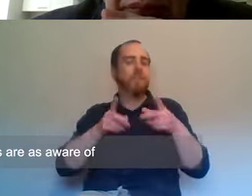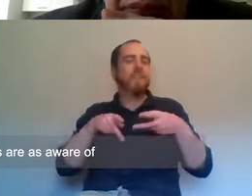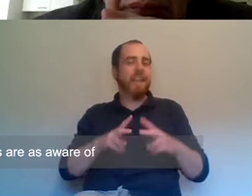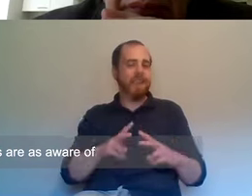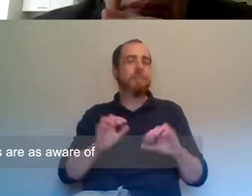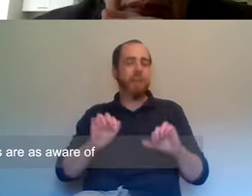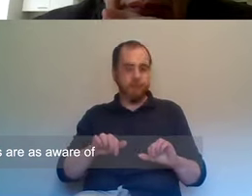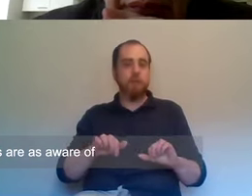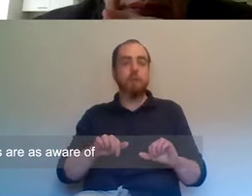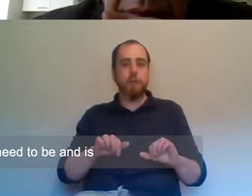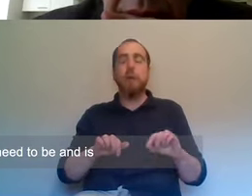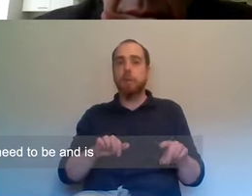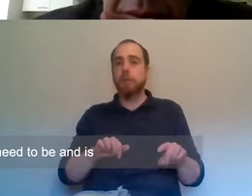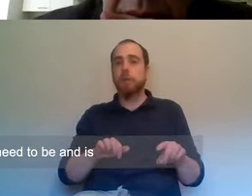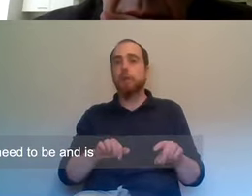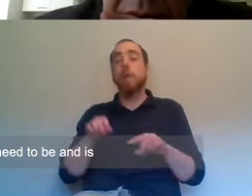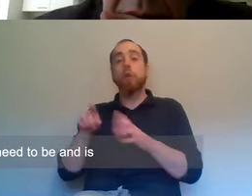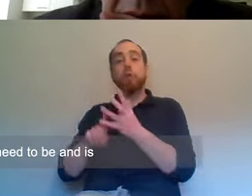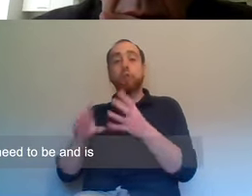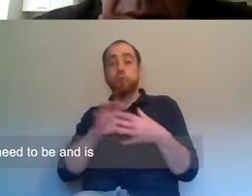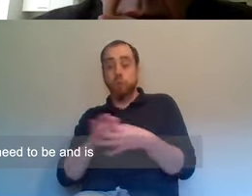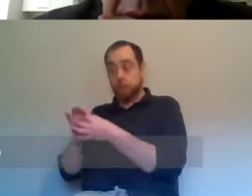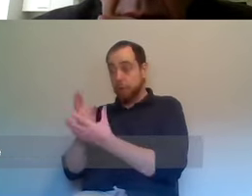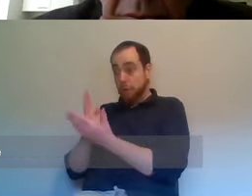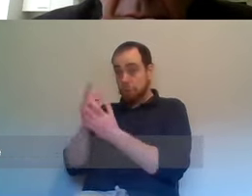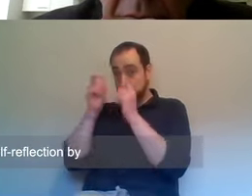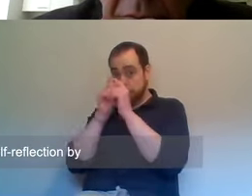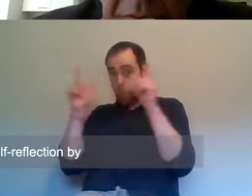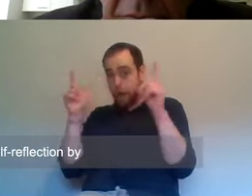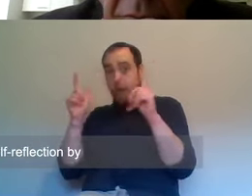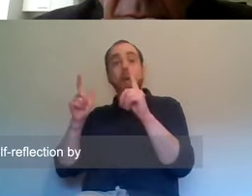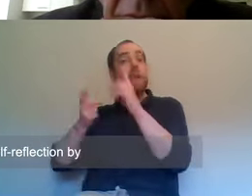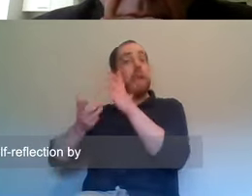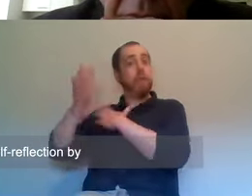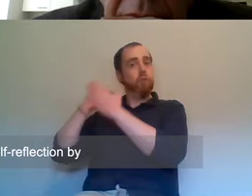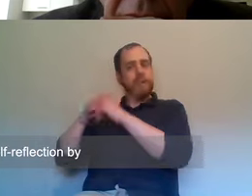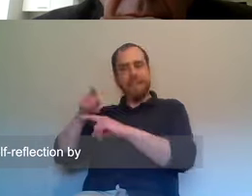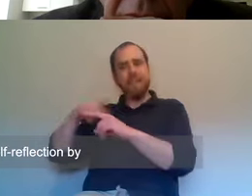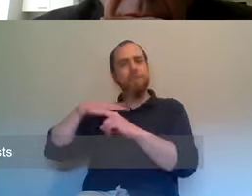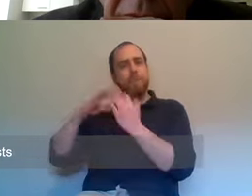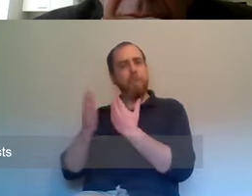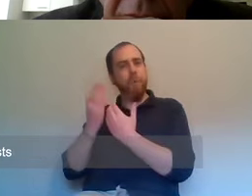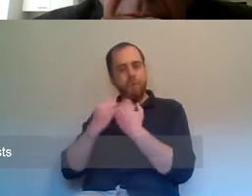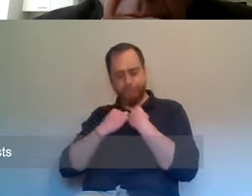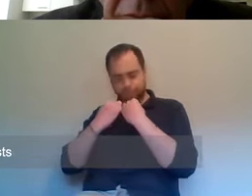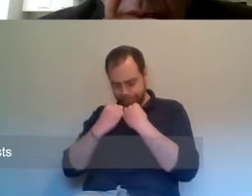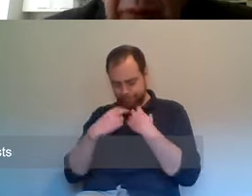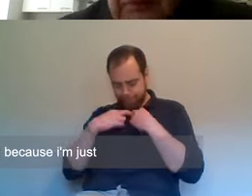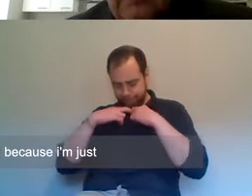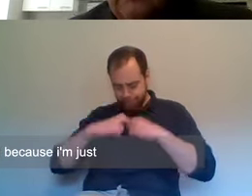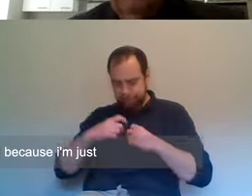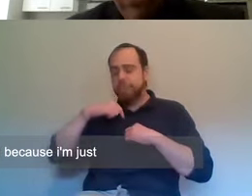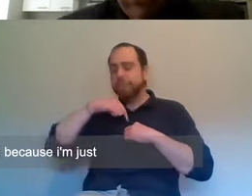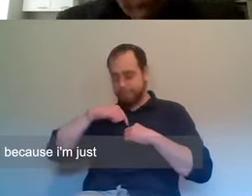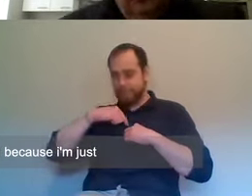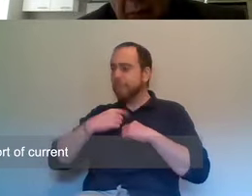aware of their history as they need to be? And is there a need for more self-reflection by unionists, um, about what happened? Because I'm